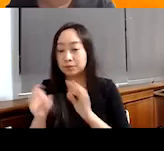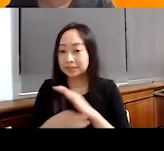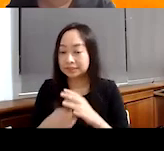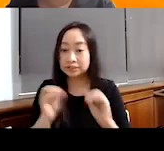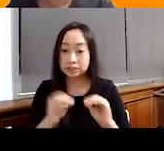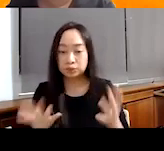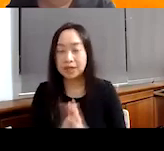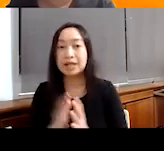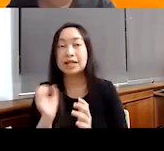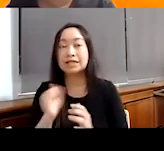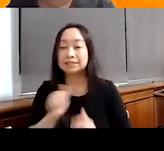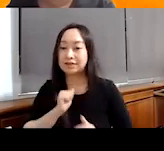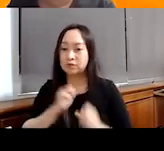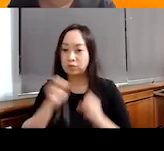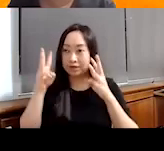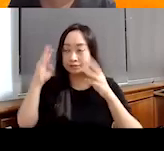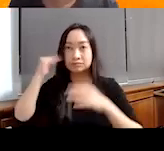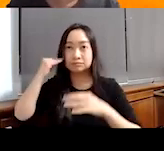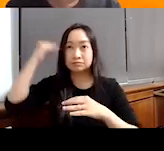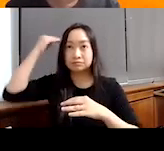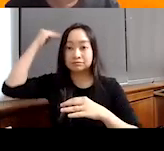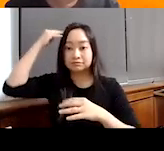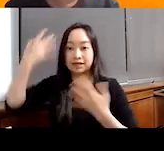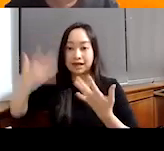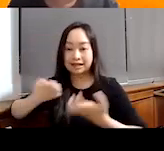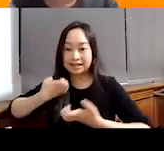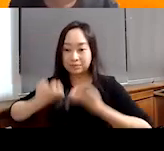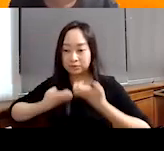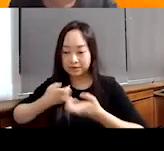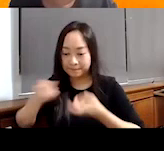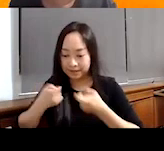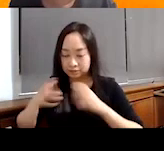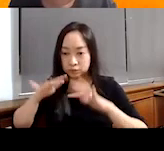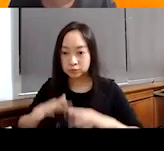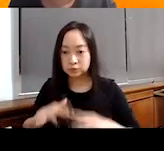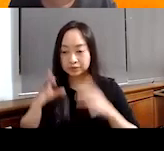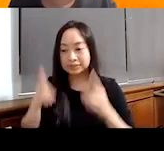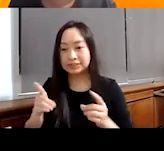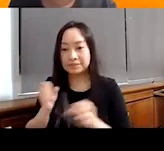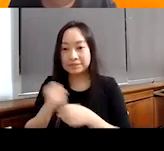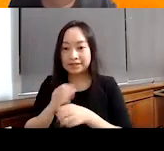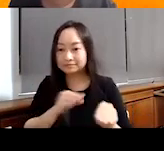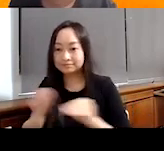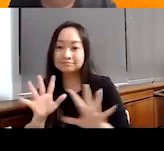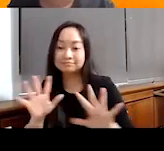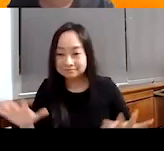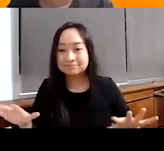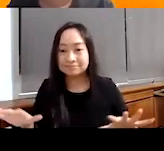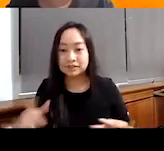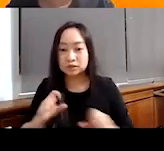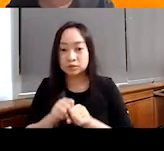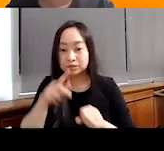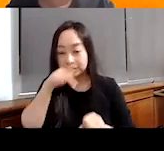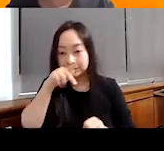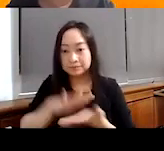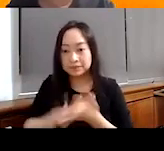you know, self-awareness and emotional management and decision-making. Um, you know, if kids are going to grow up to be a positive